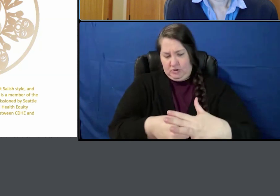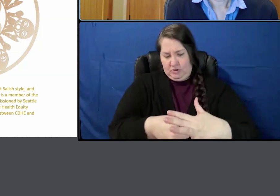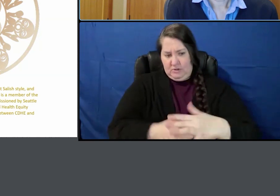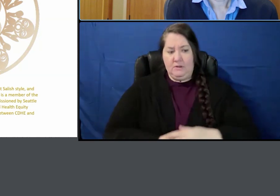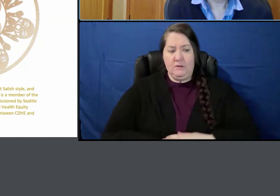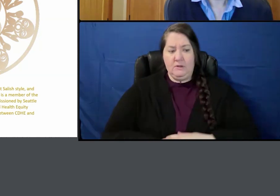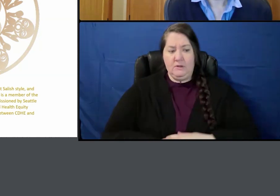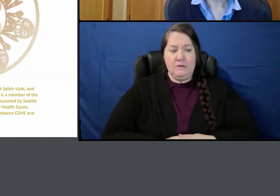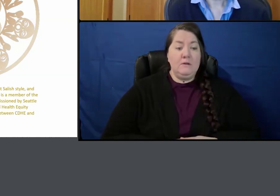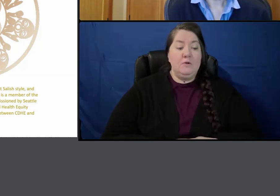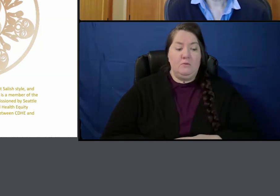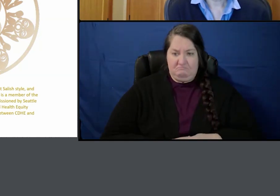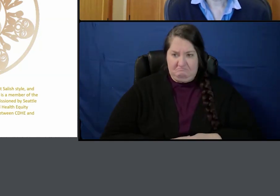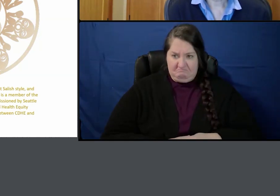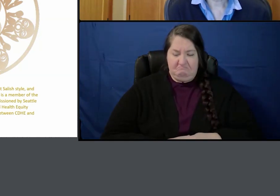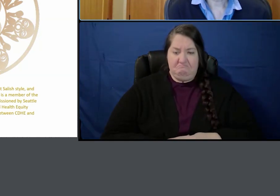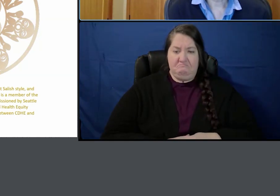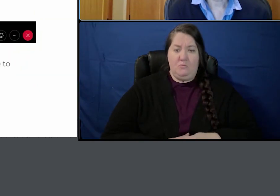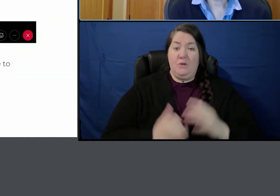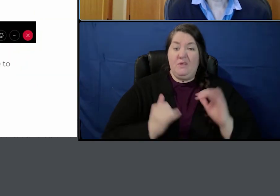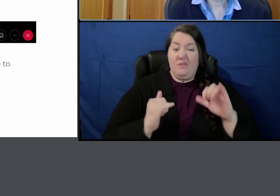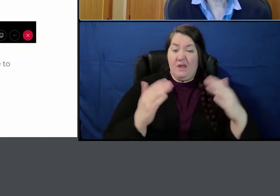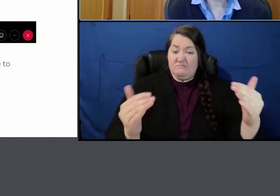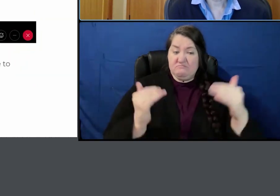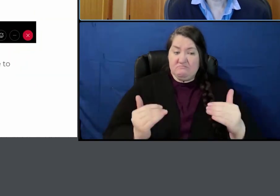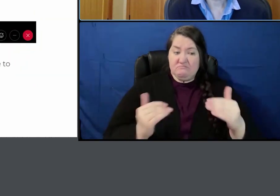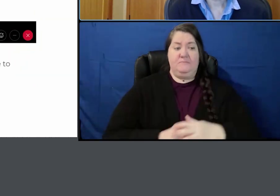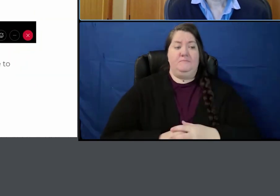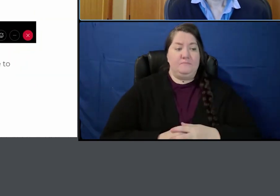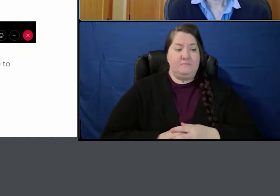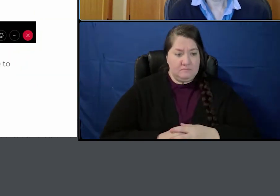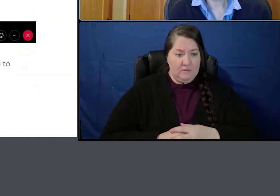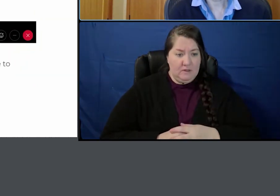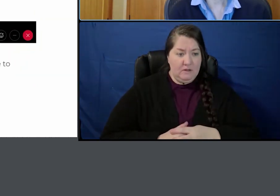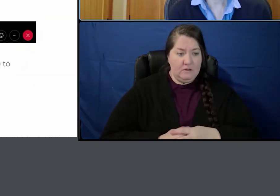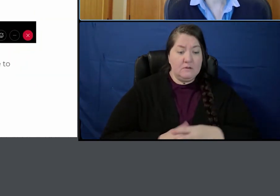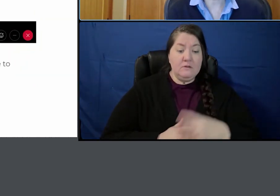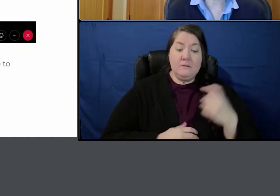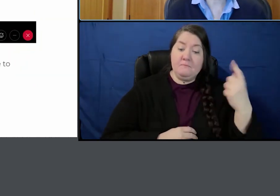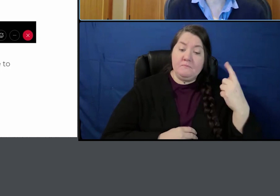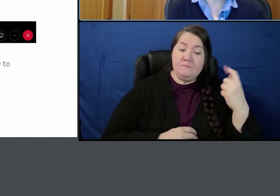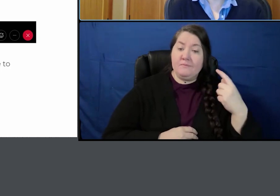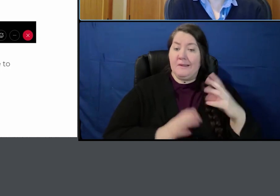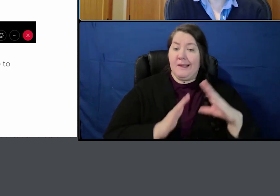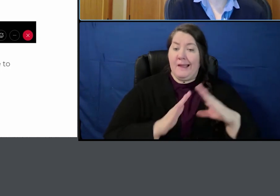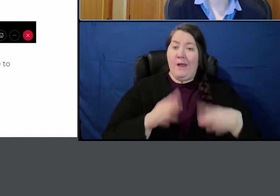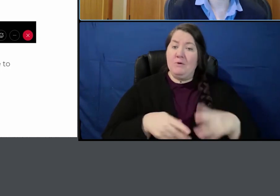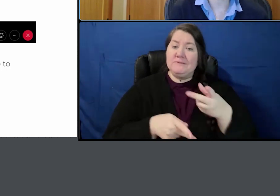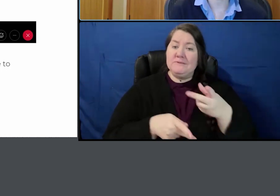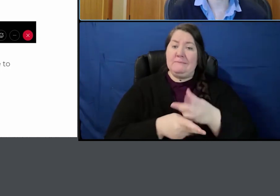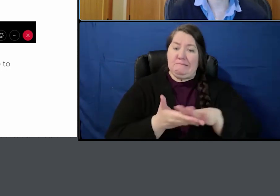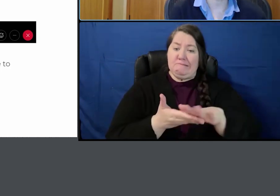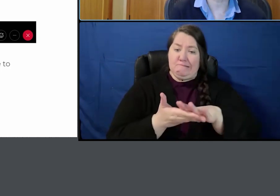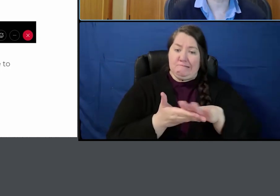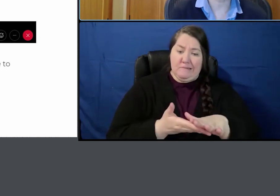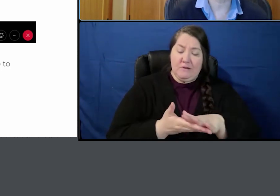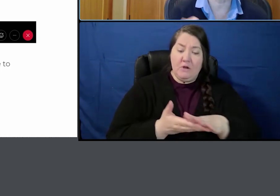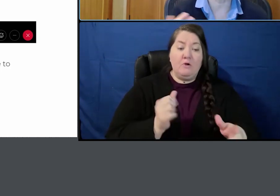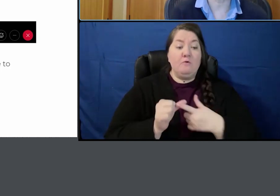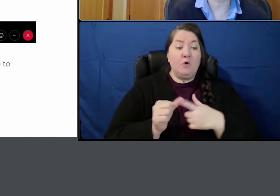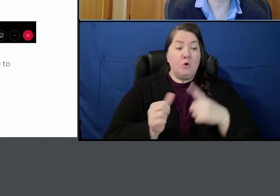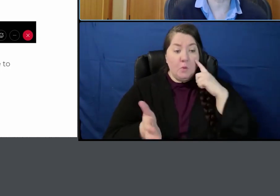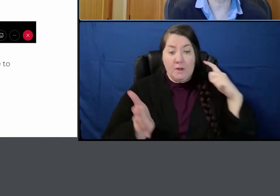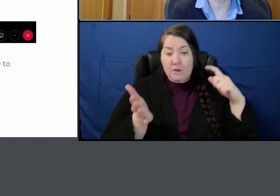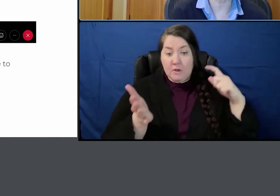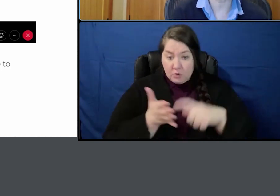With that, we'll move on to the next slide. So just some housekeeping things. First of all, I'd like to acknowledge